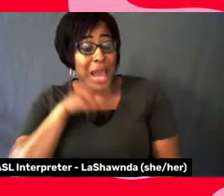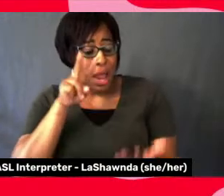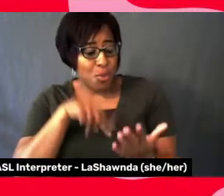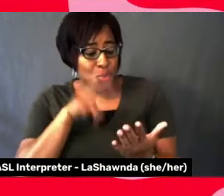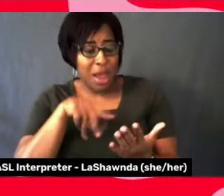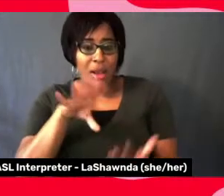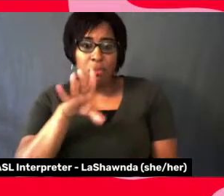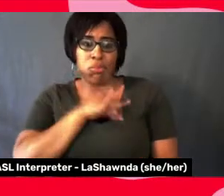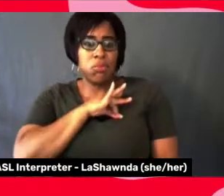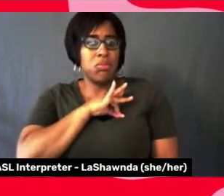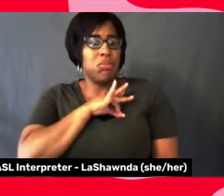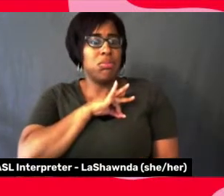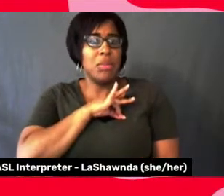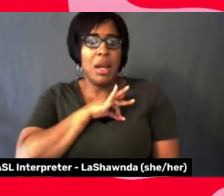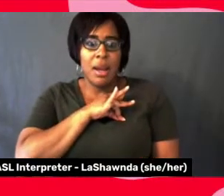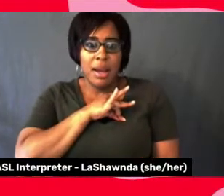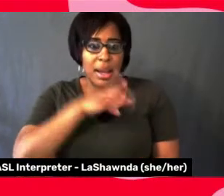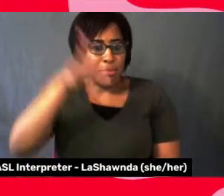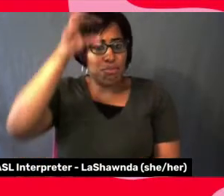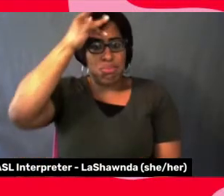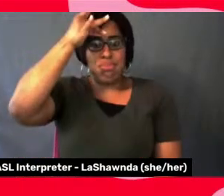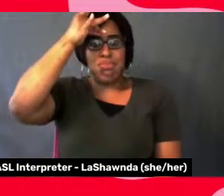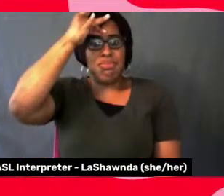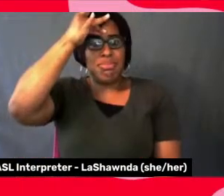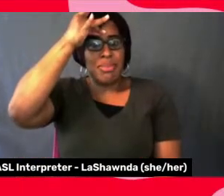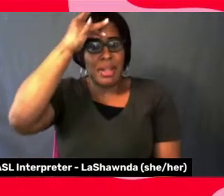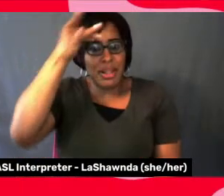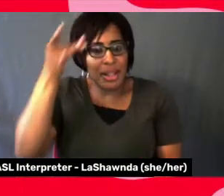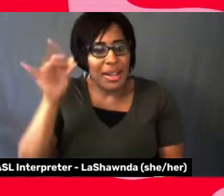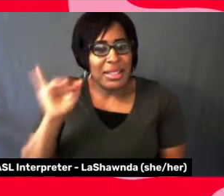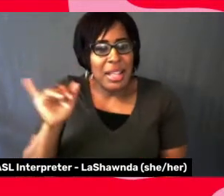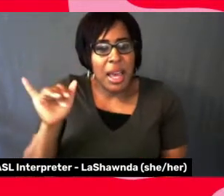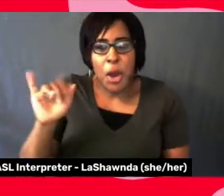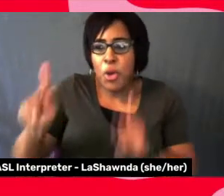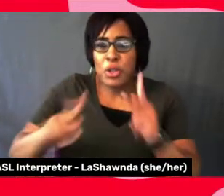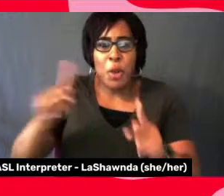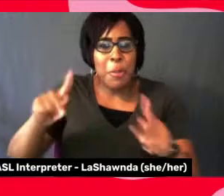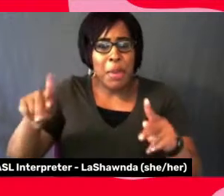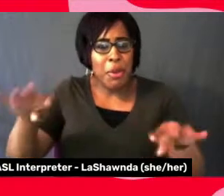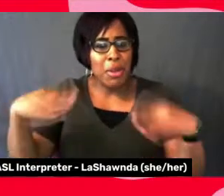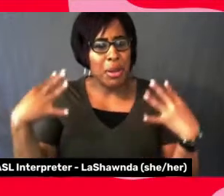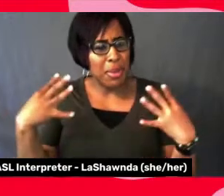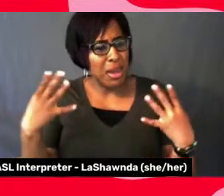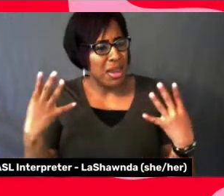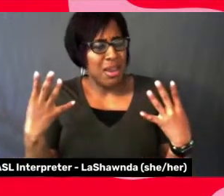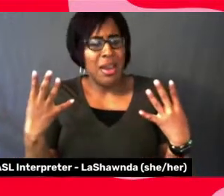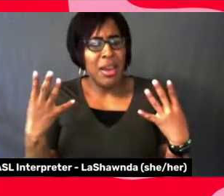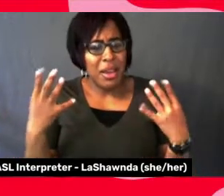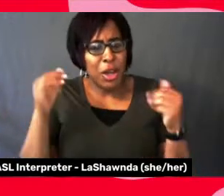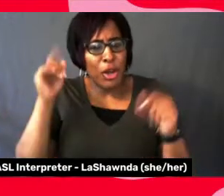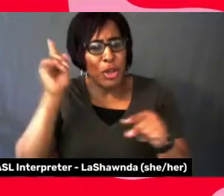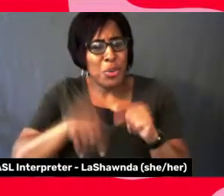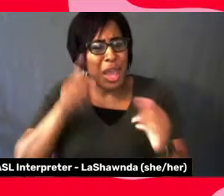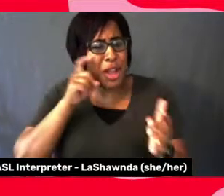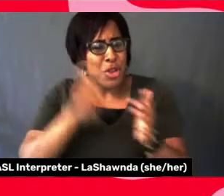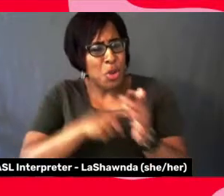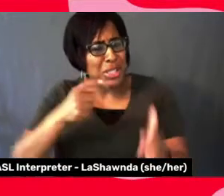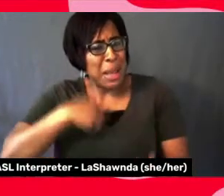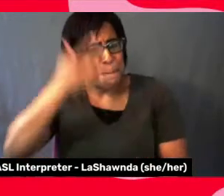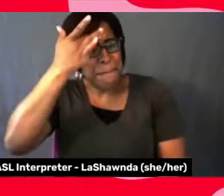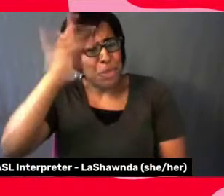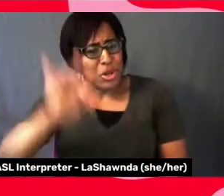like, how could you not know that I'm brilliant? How could you not know that I'm talented?